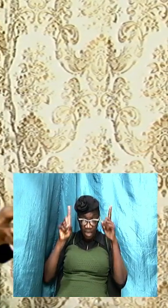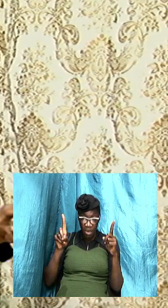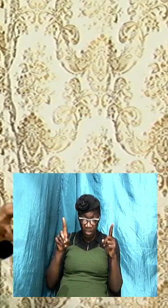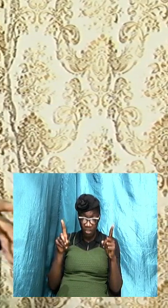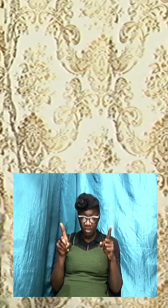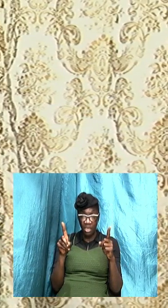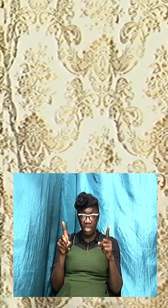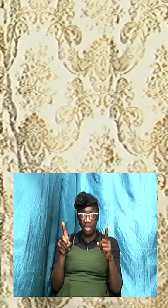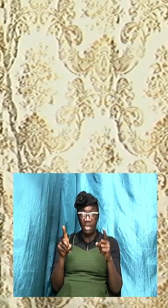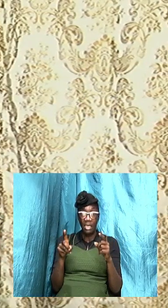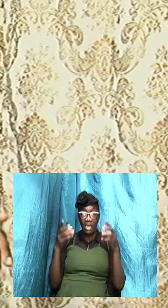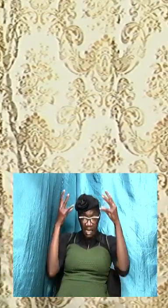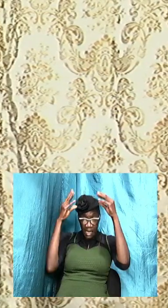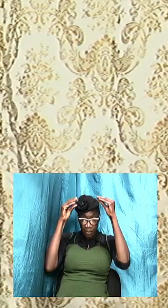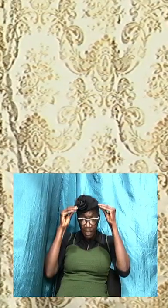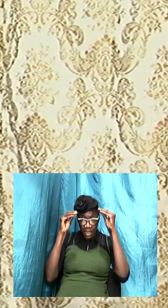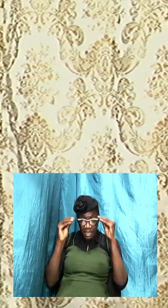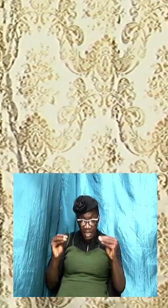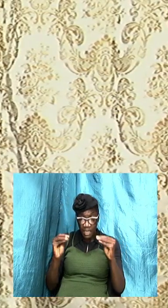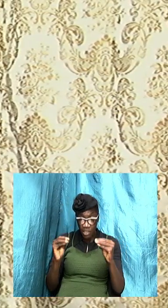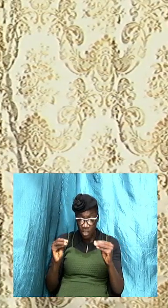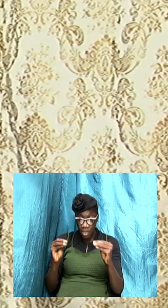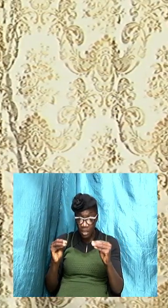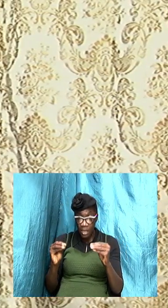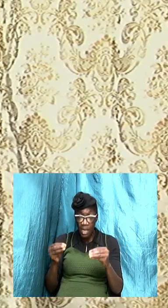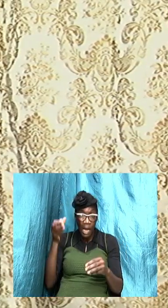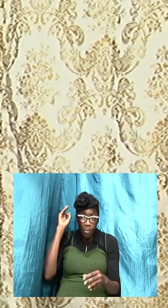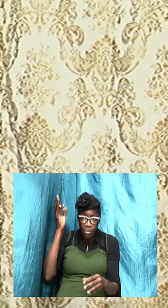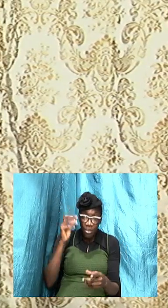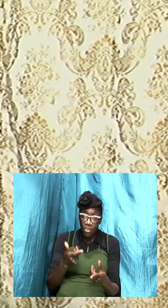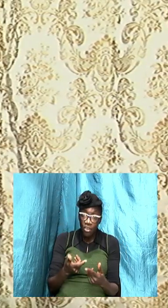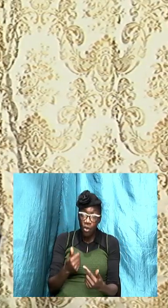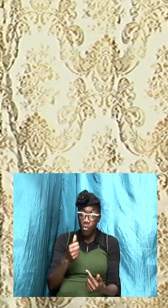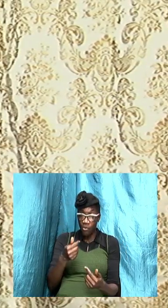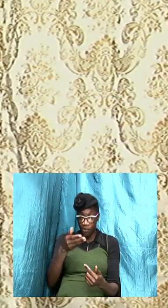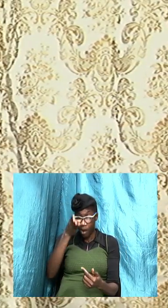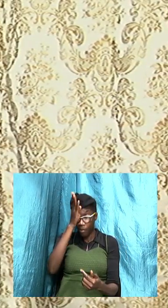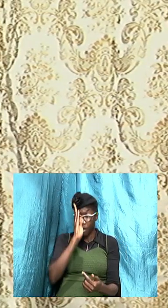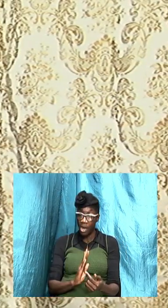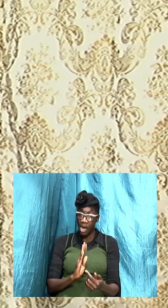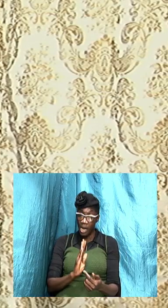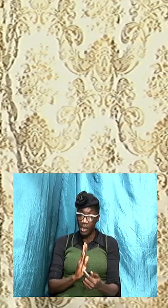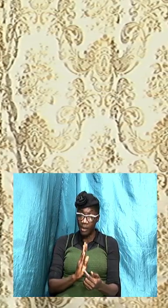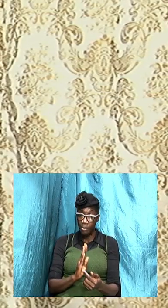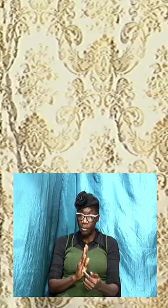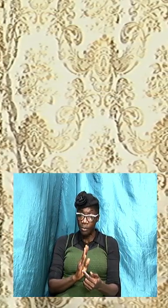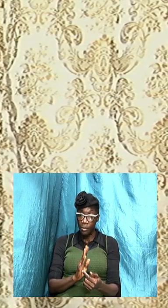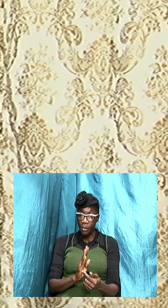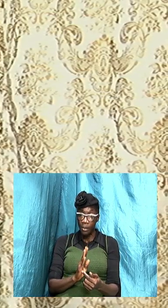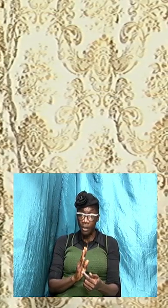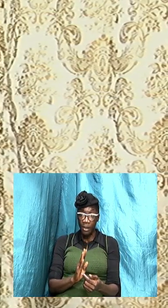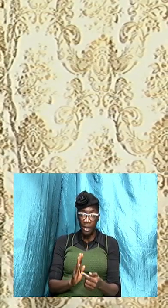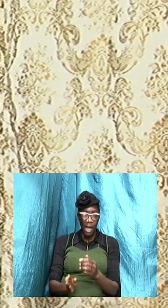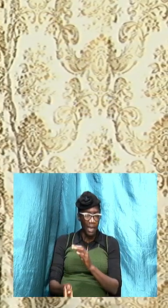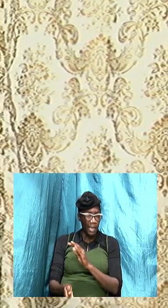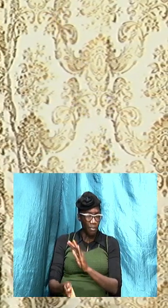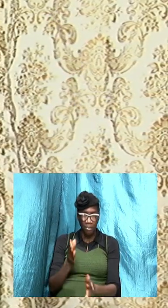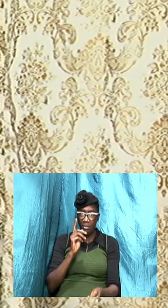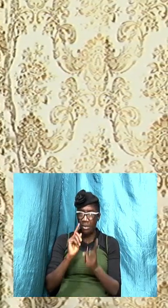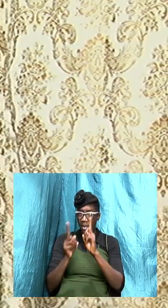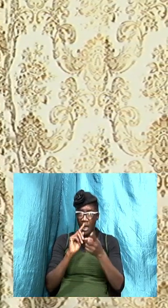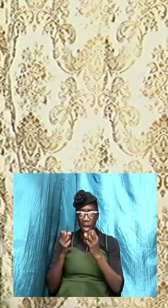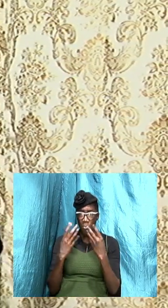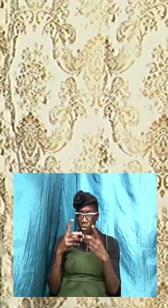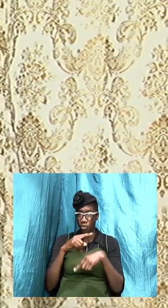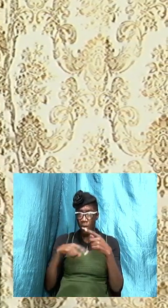he teaches and preaches come from God and he he taught against the doctrine of the Pharisees and the Sadducees